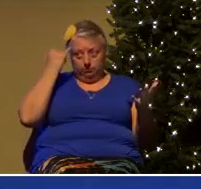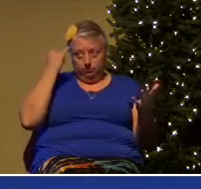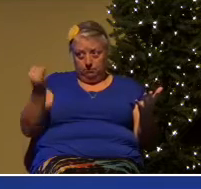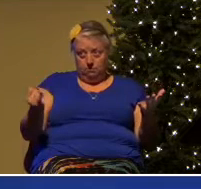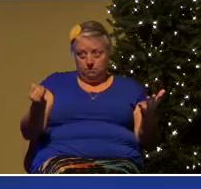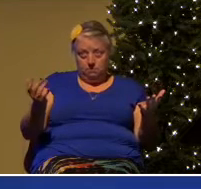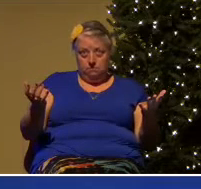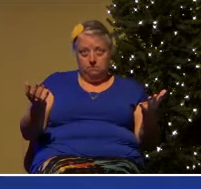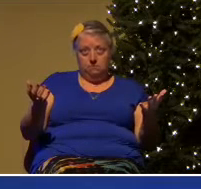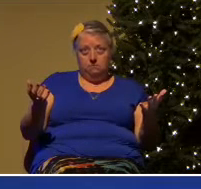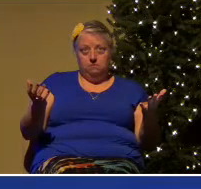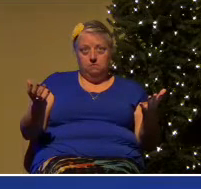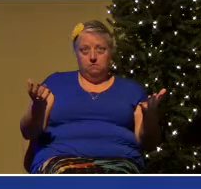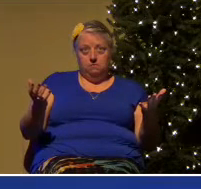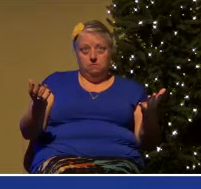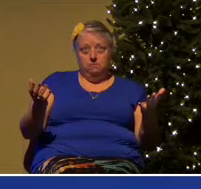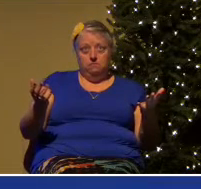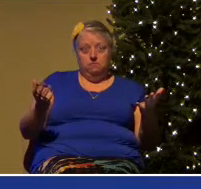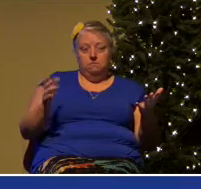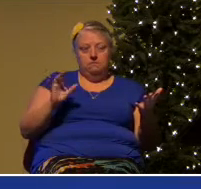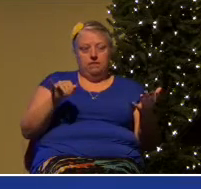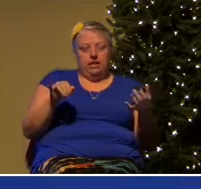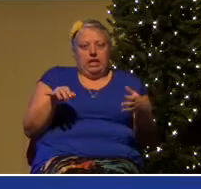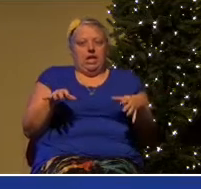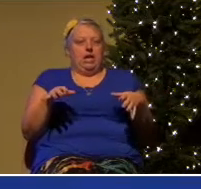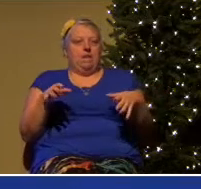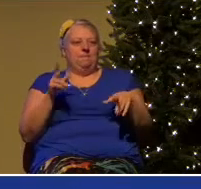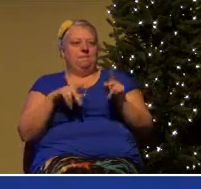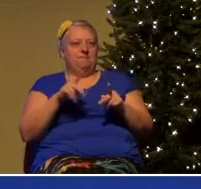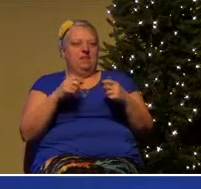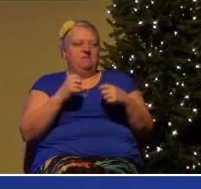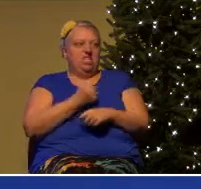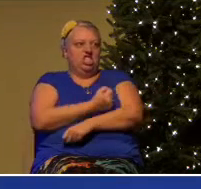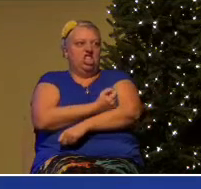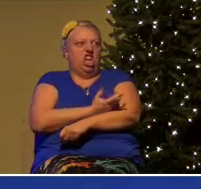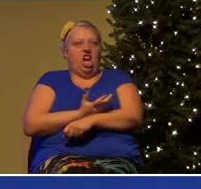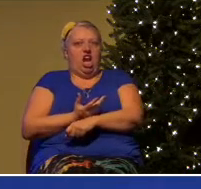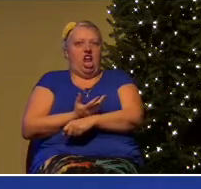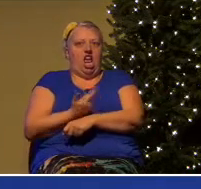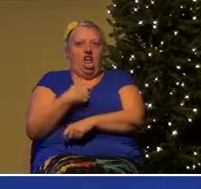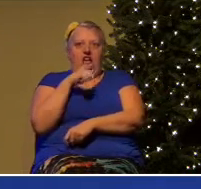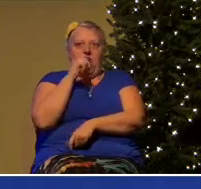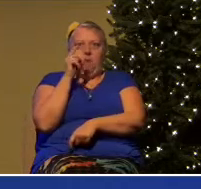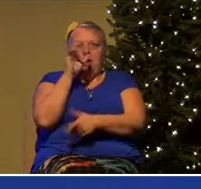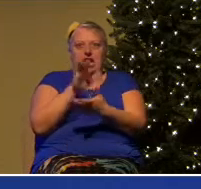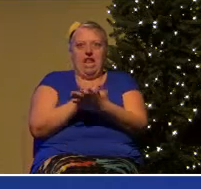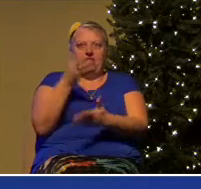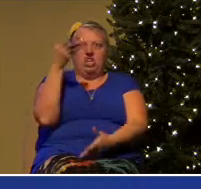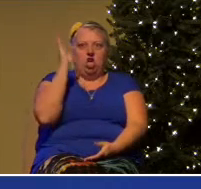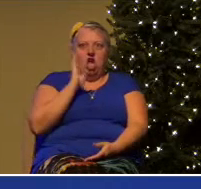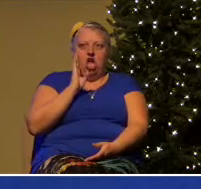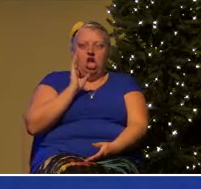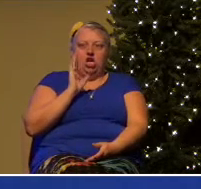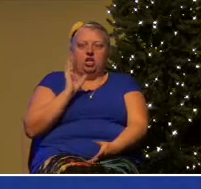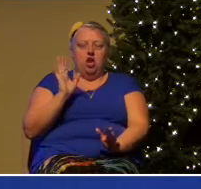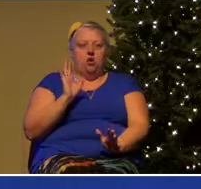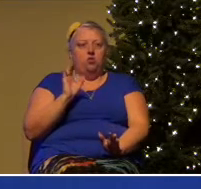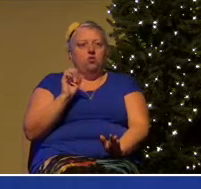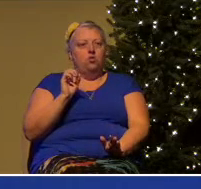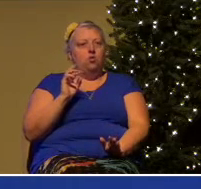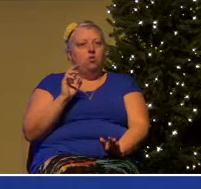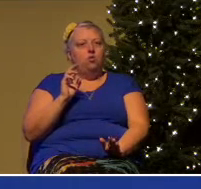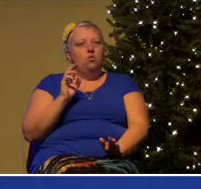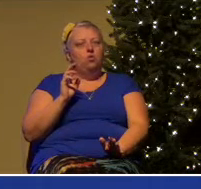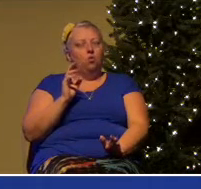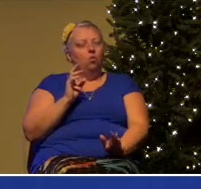put up hackles to people who didn't believe in God or whose understanding of God was